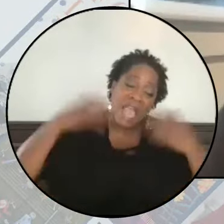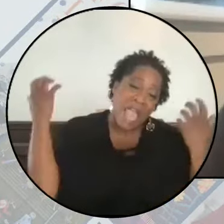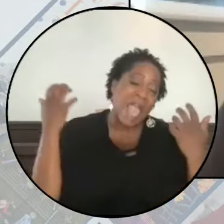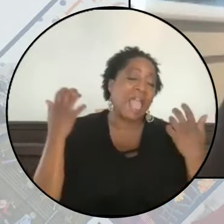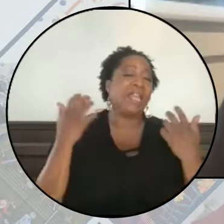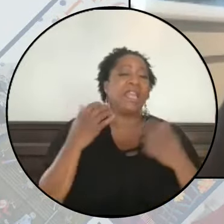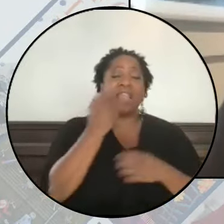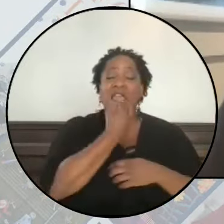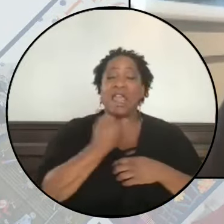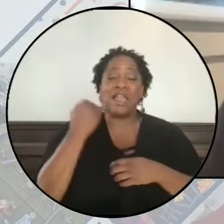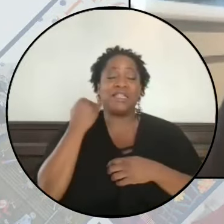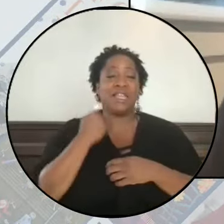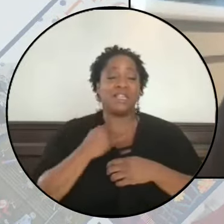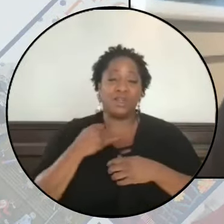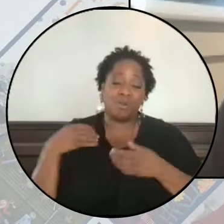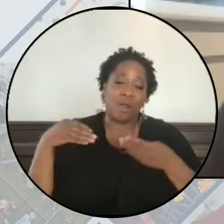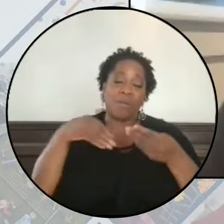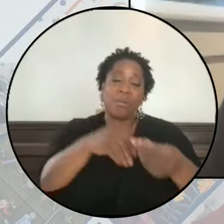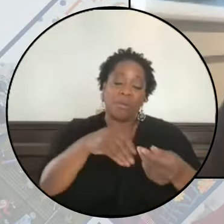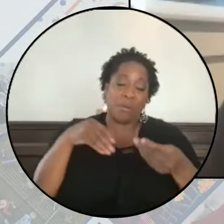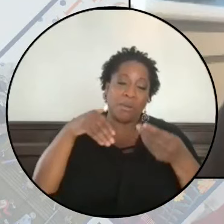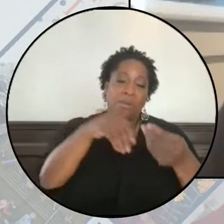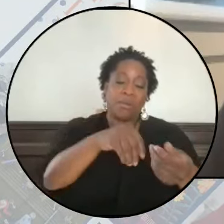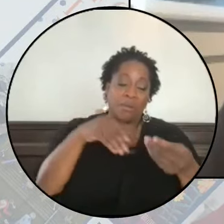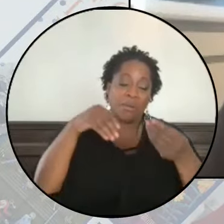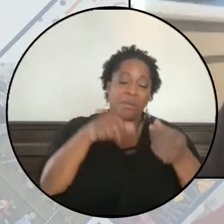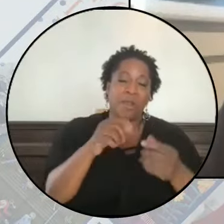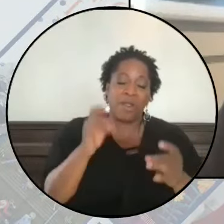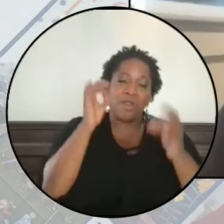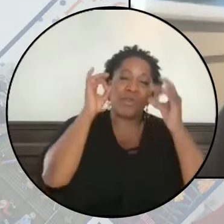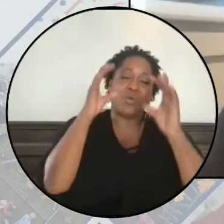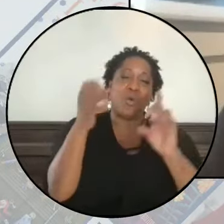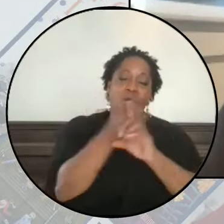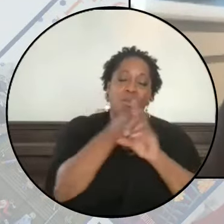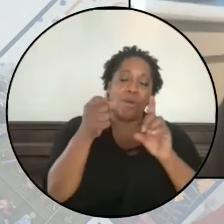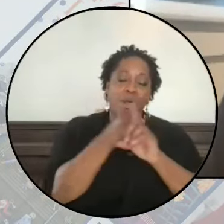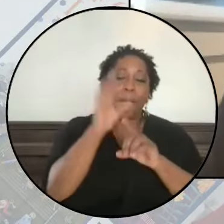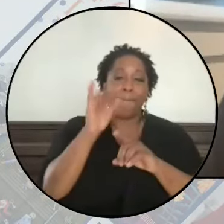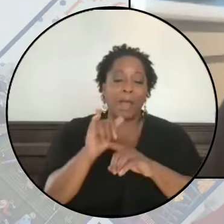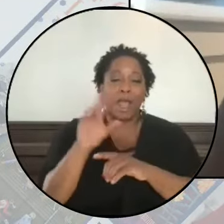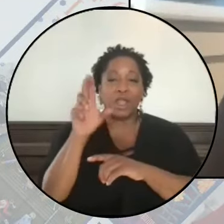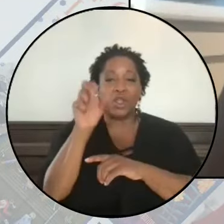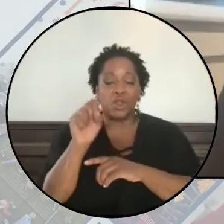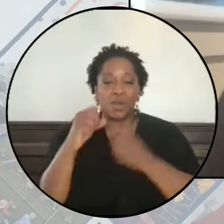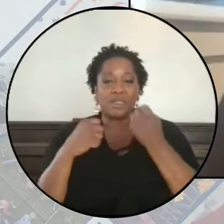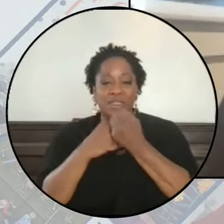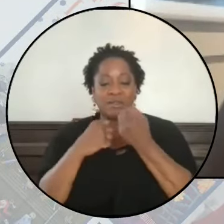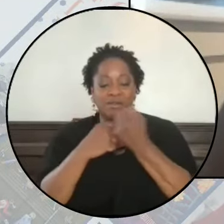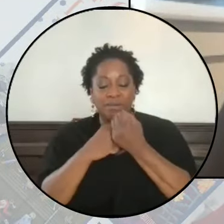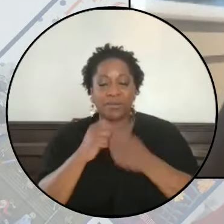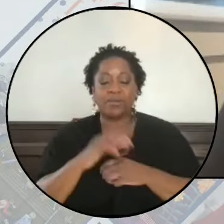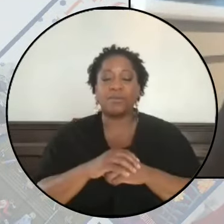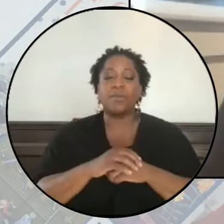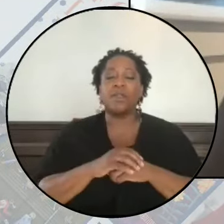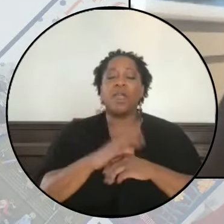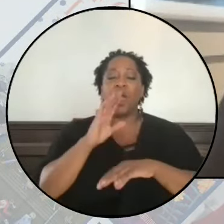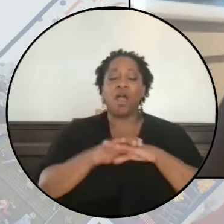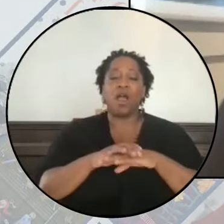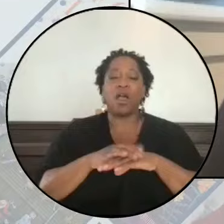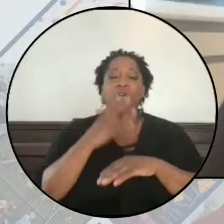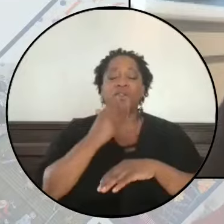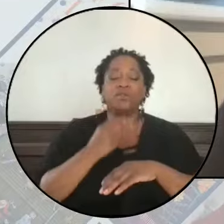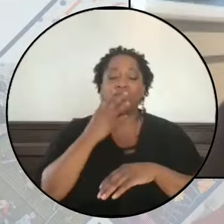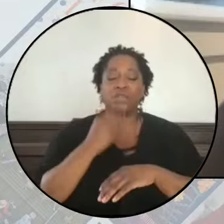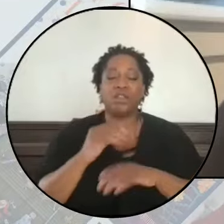deadly onslaught, funded and fueled and armed by the U.S. government. On JVP's social media, a few